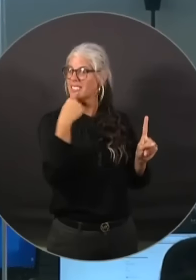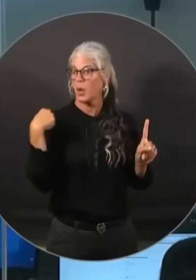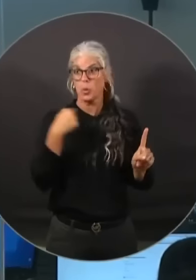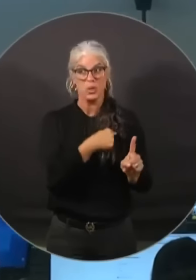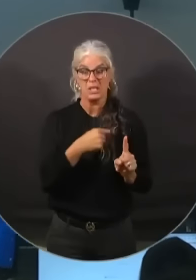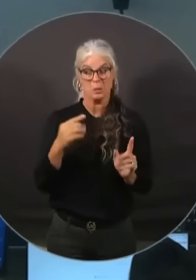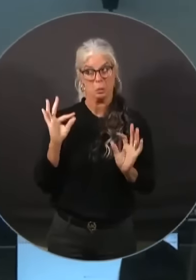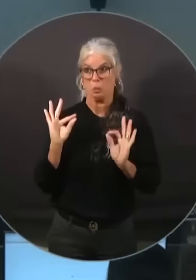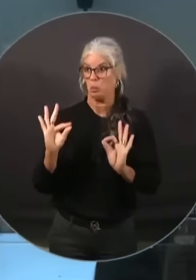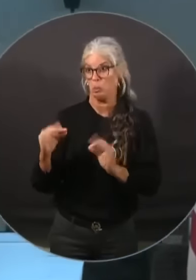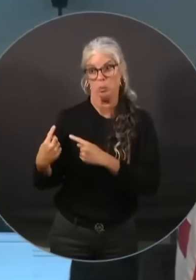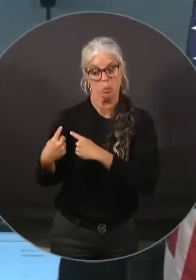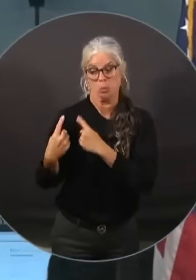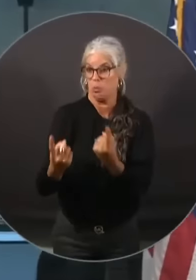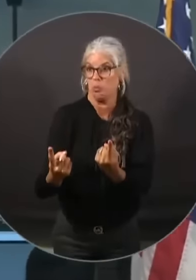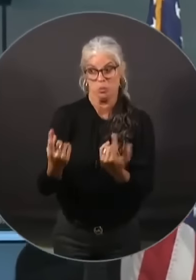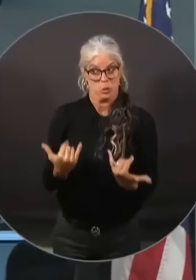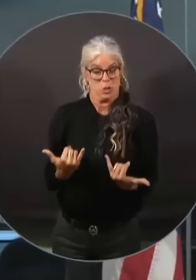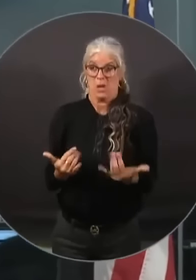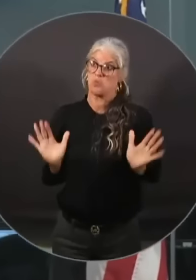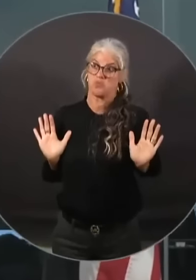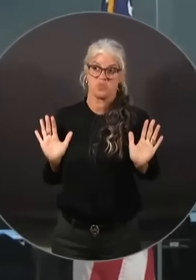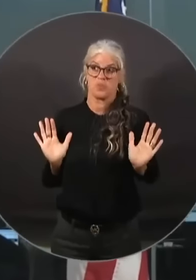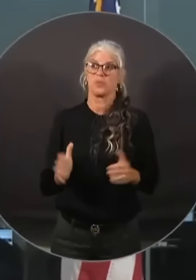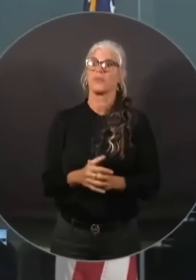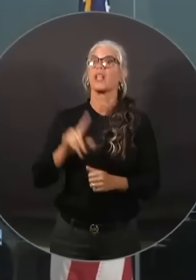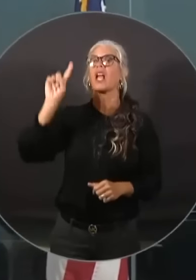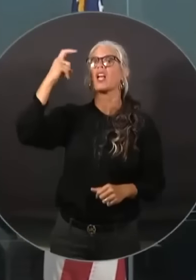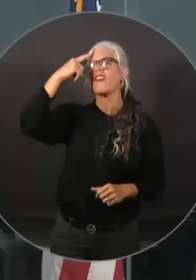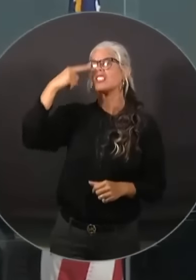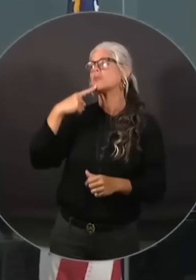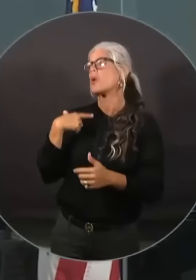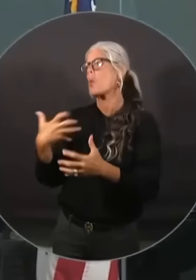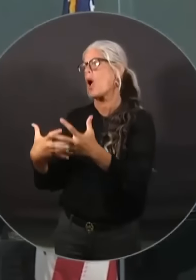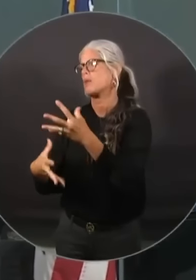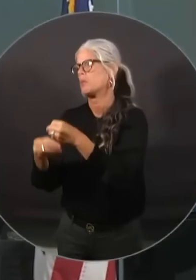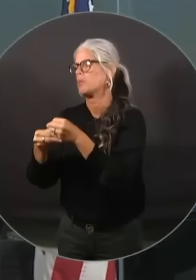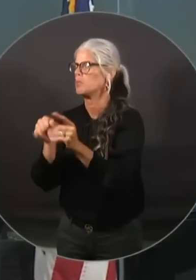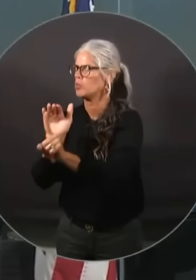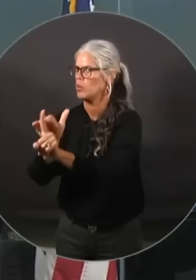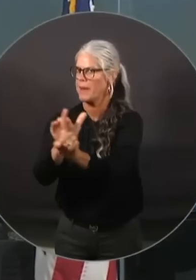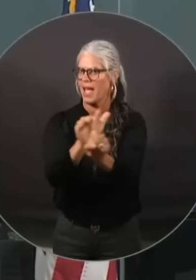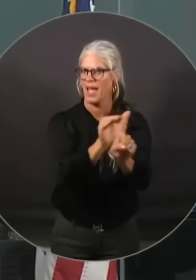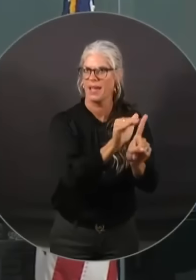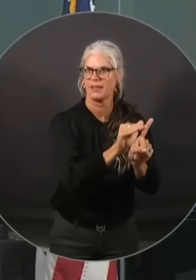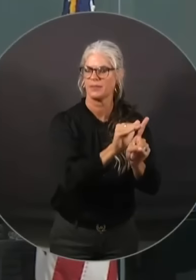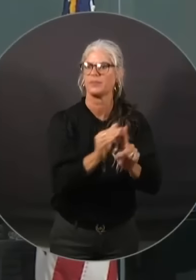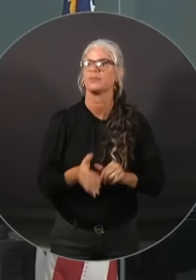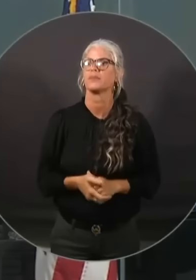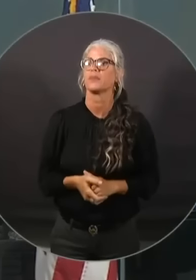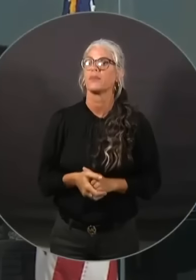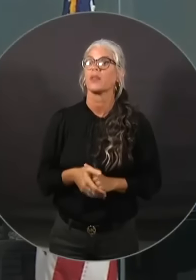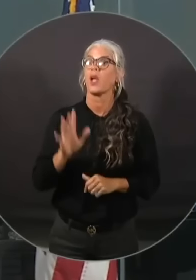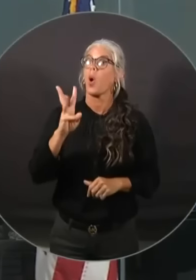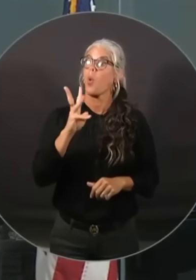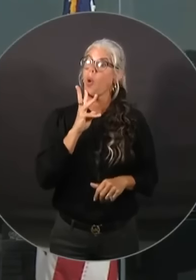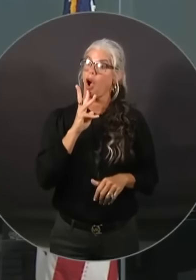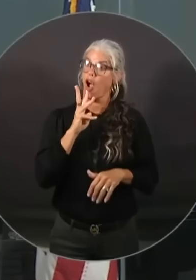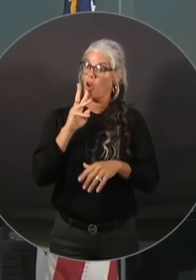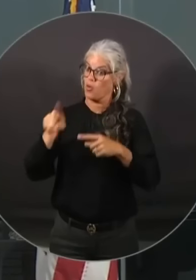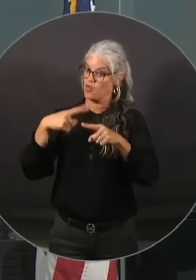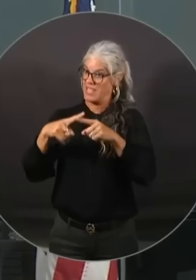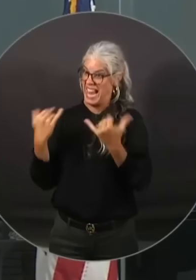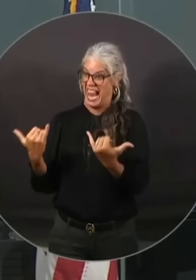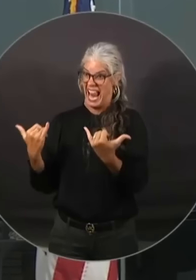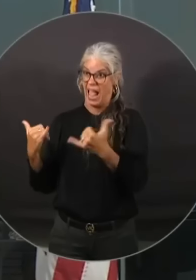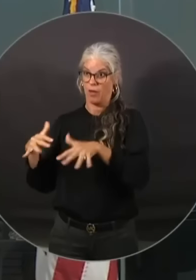i just uh one more reminder the these uh when the water rises when you have